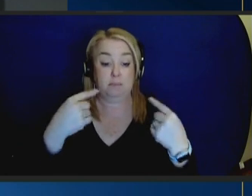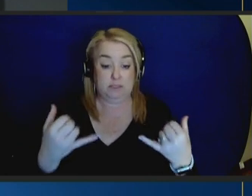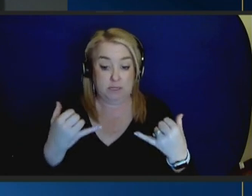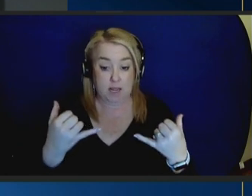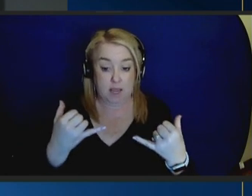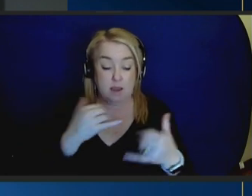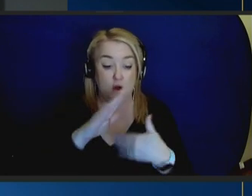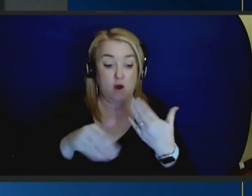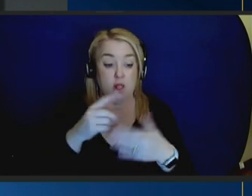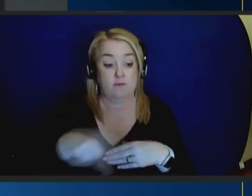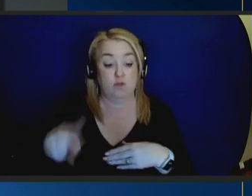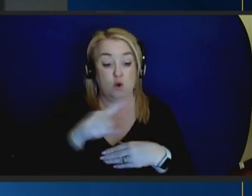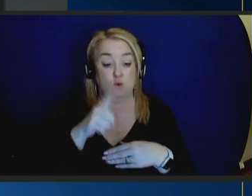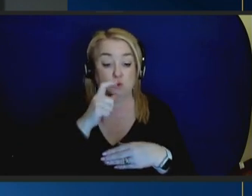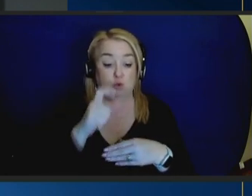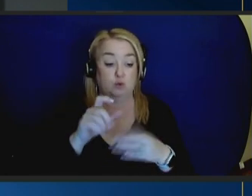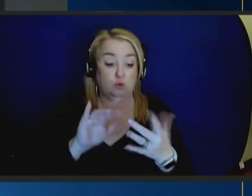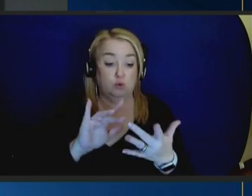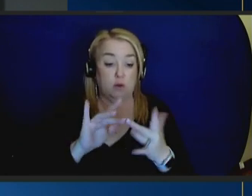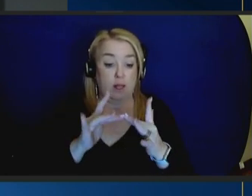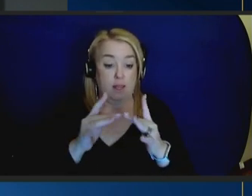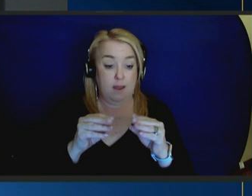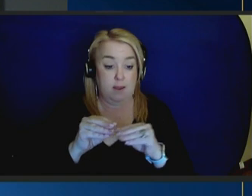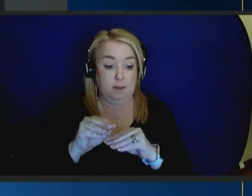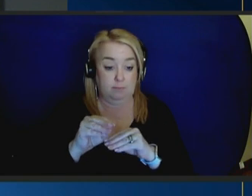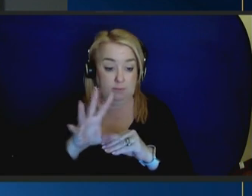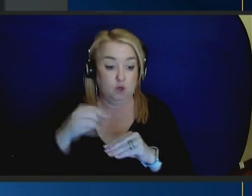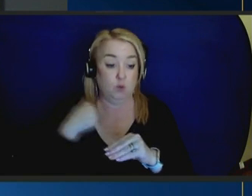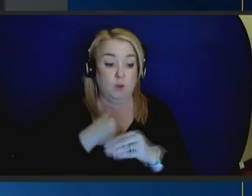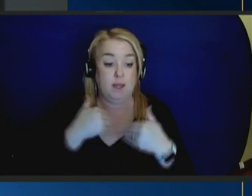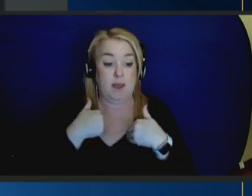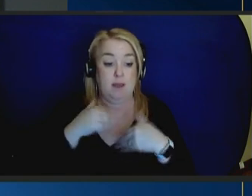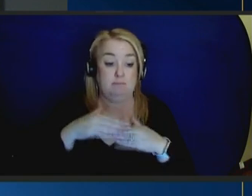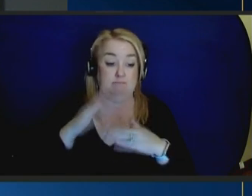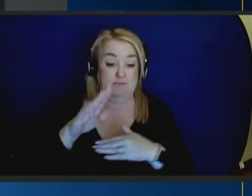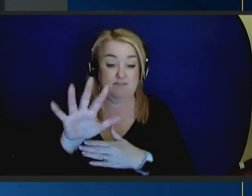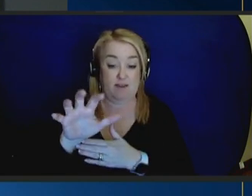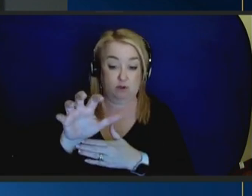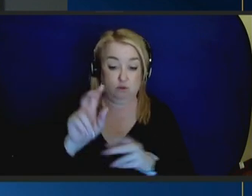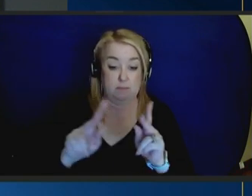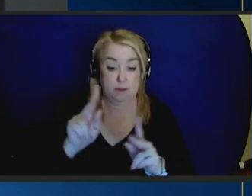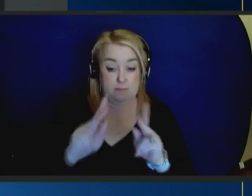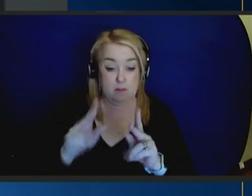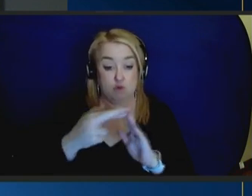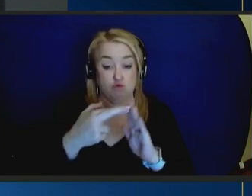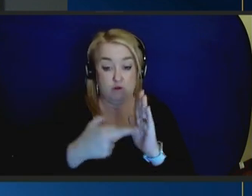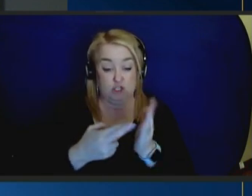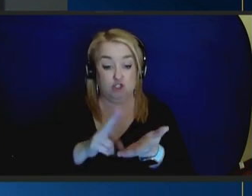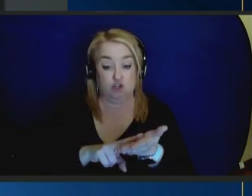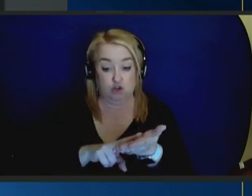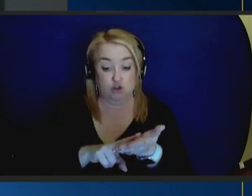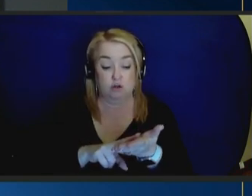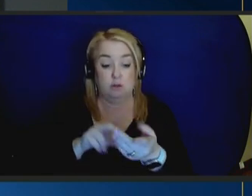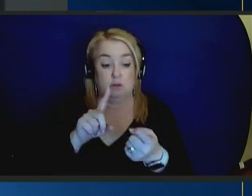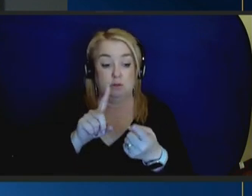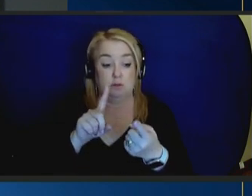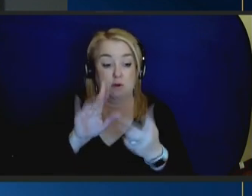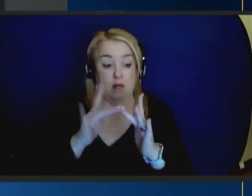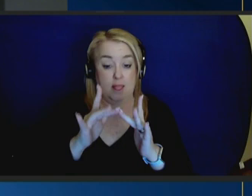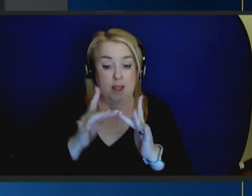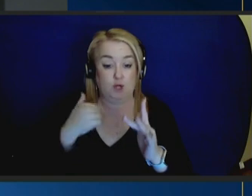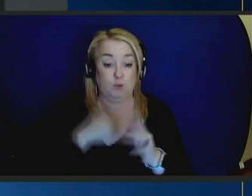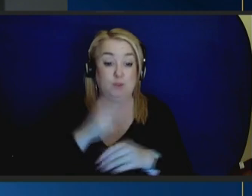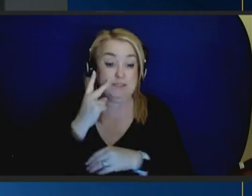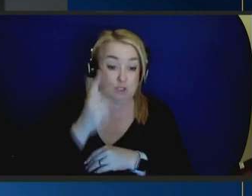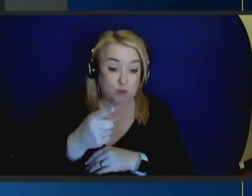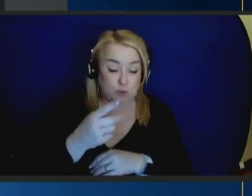those who have gathered virtually with us. We had more than 500 people register to participate online, so we see you and